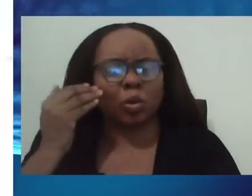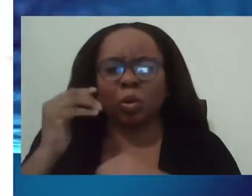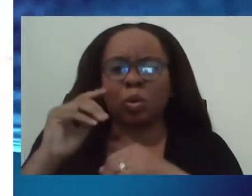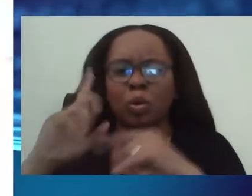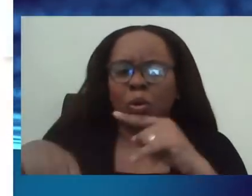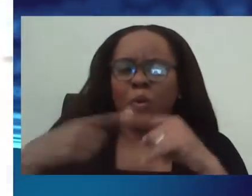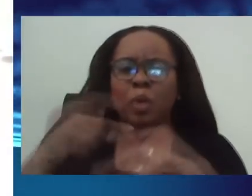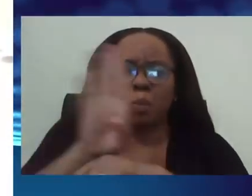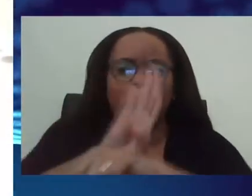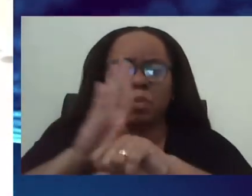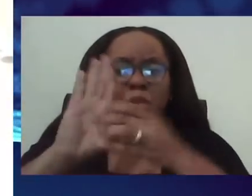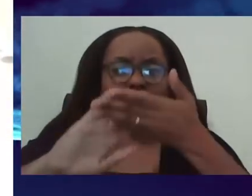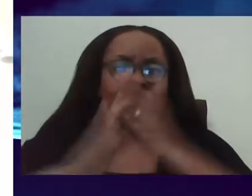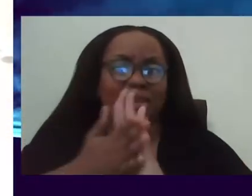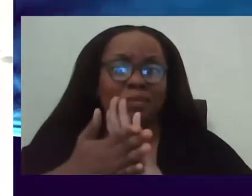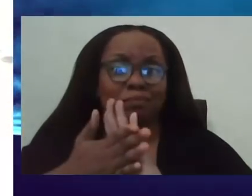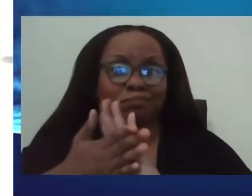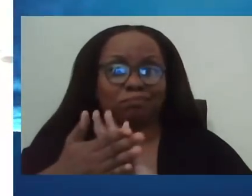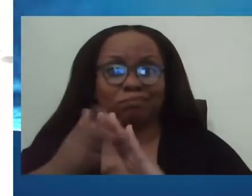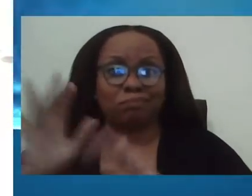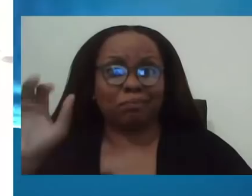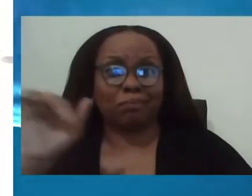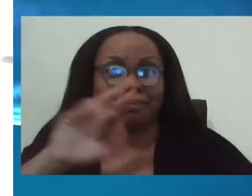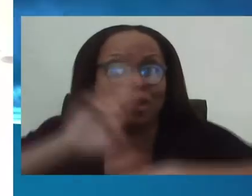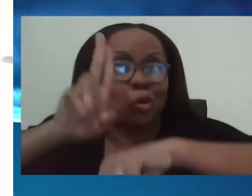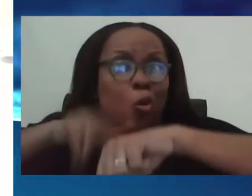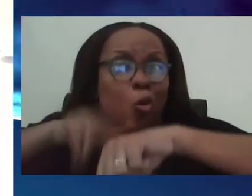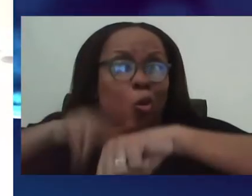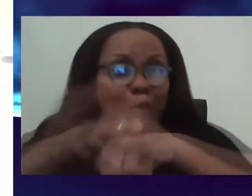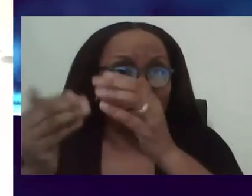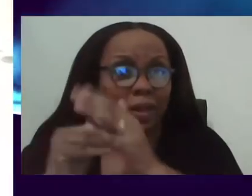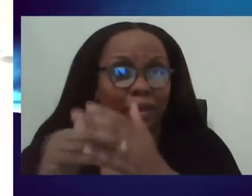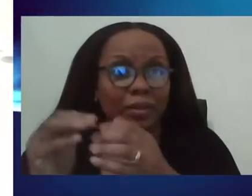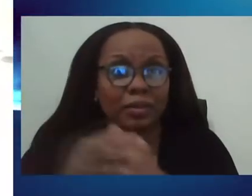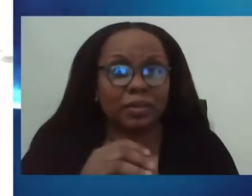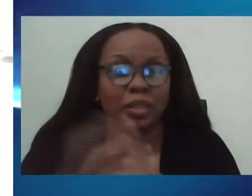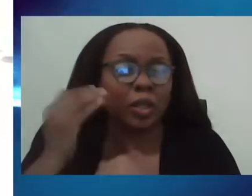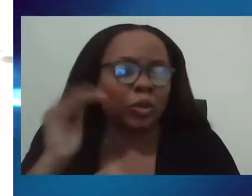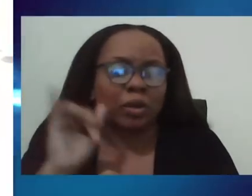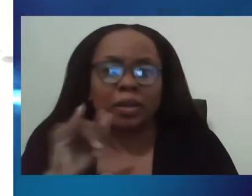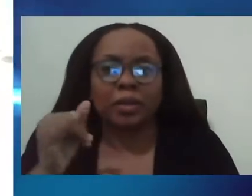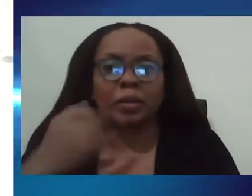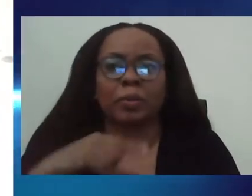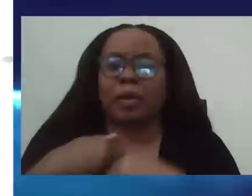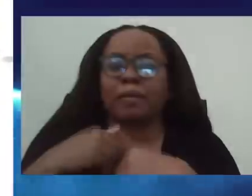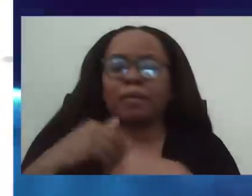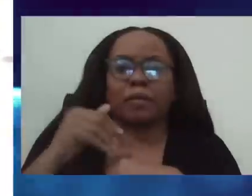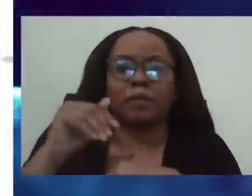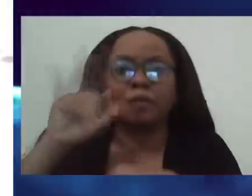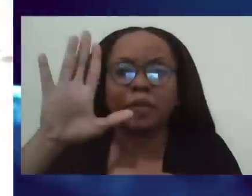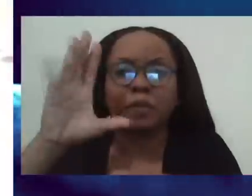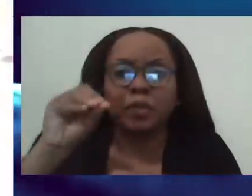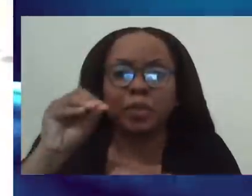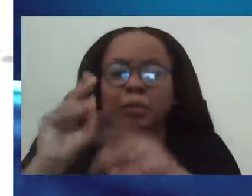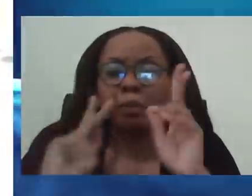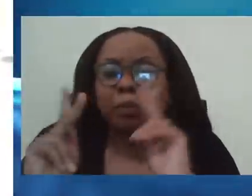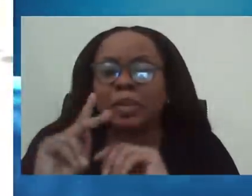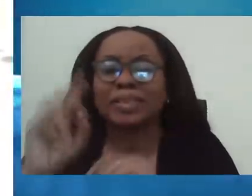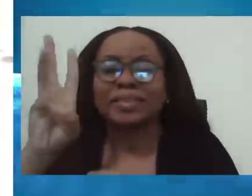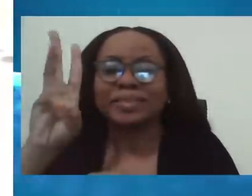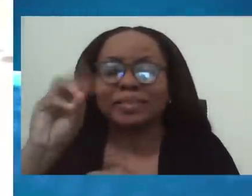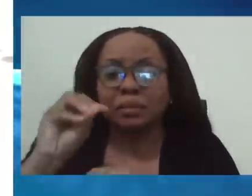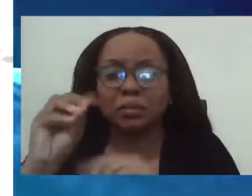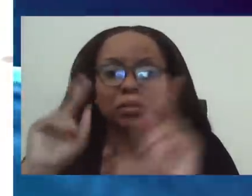Obviously, pre-Delta, we were having 60, 50 cases and you spoke about it being leveled, you know,